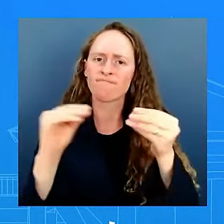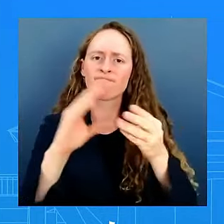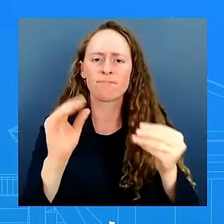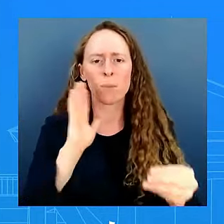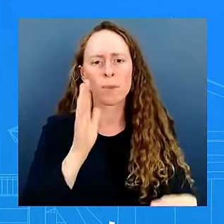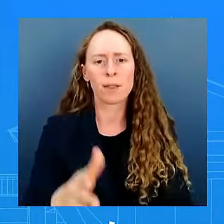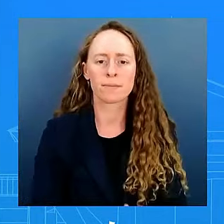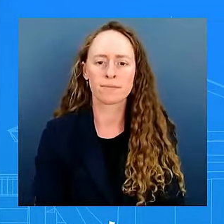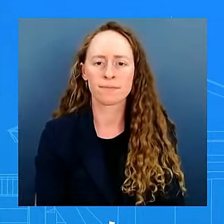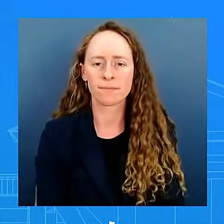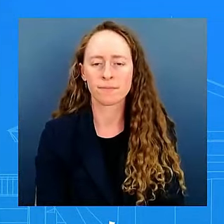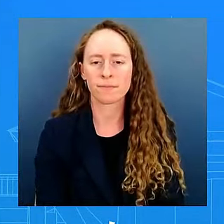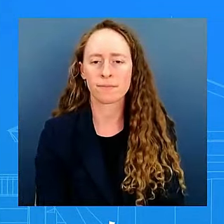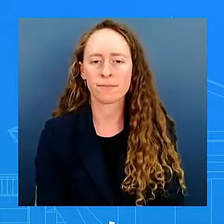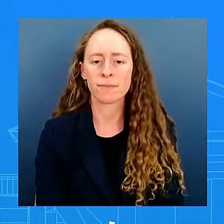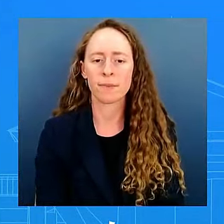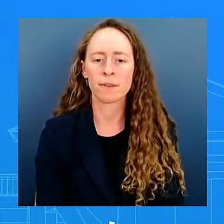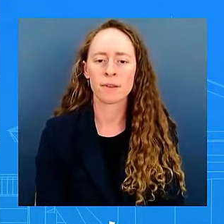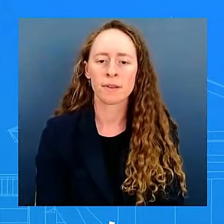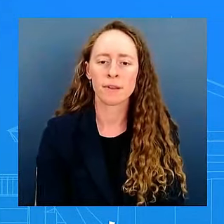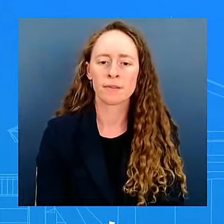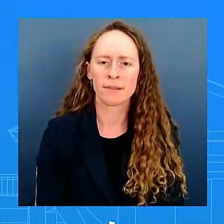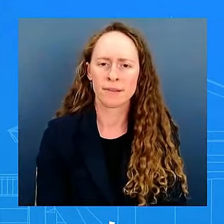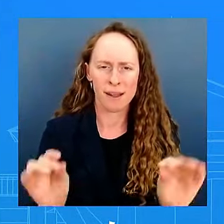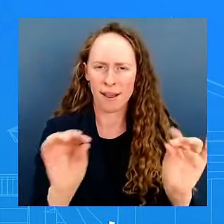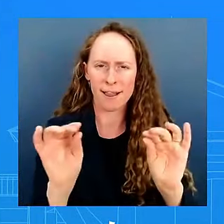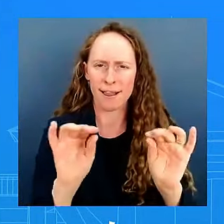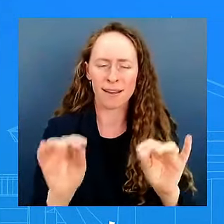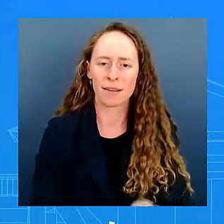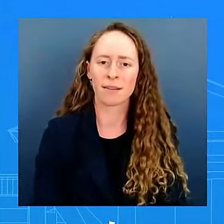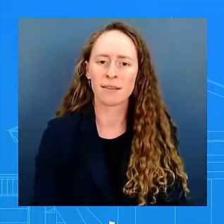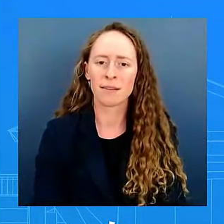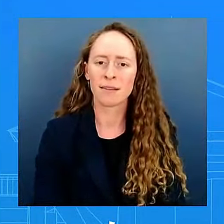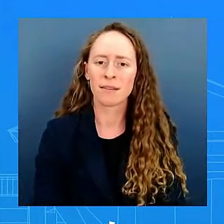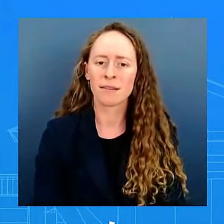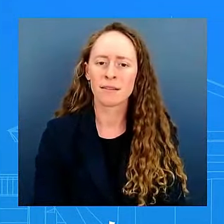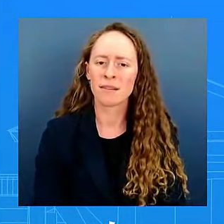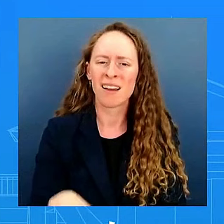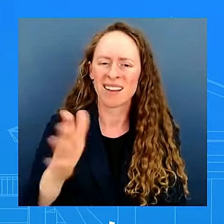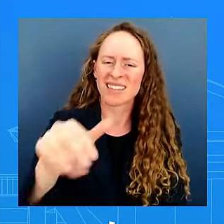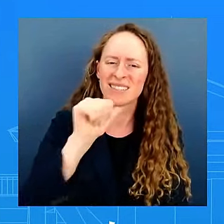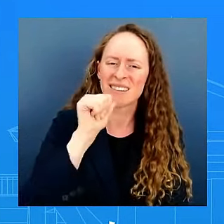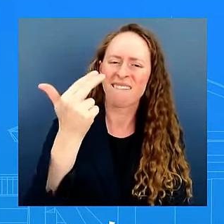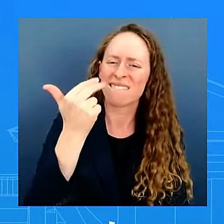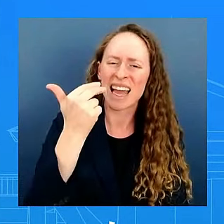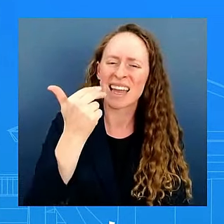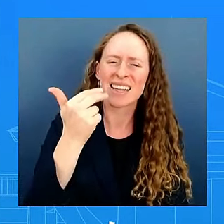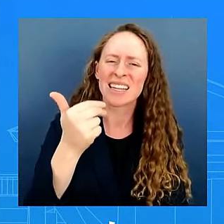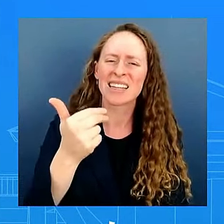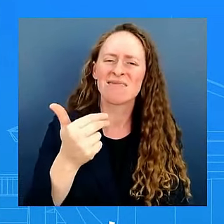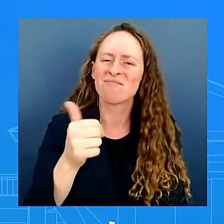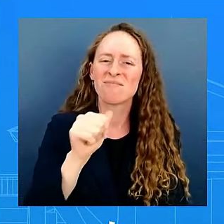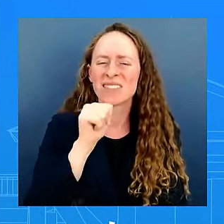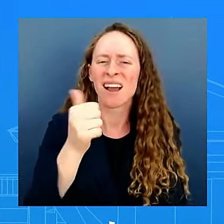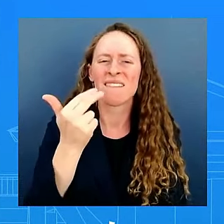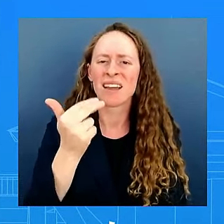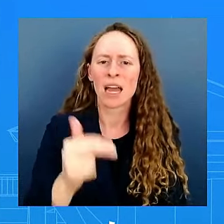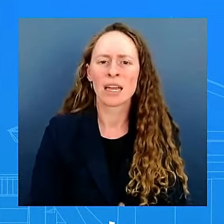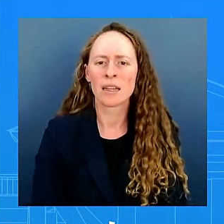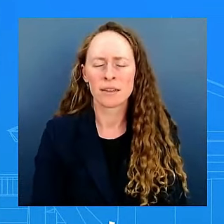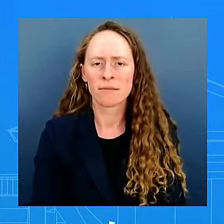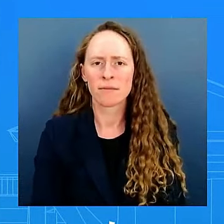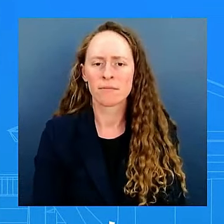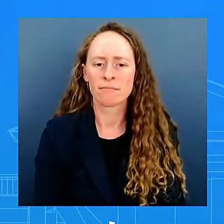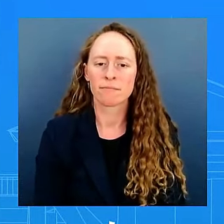uh one last time it's not funny i i know you want me wait wait a minute hold on hold on wait hold on